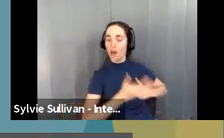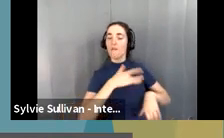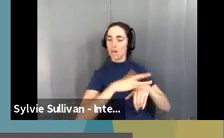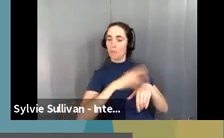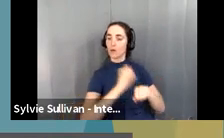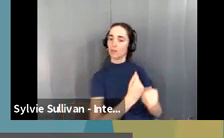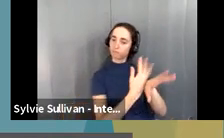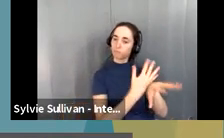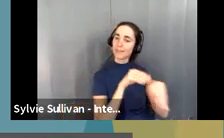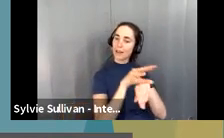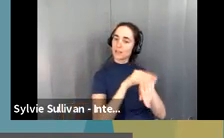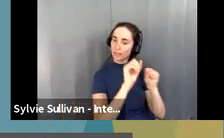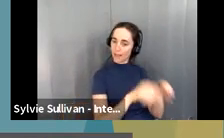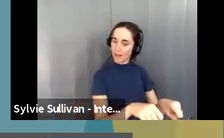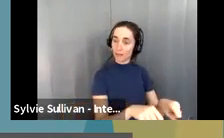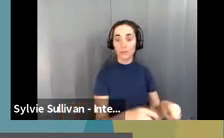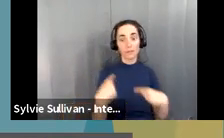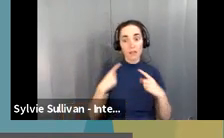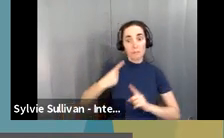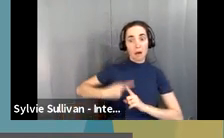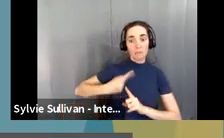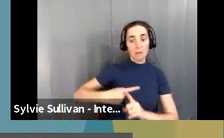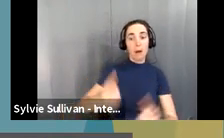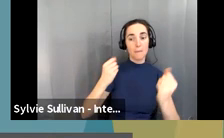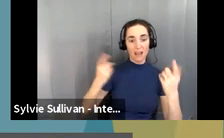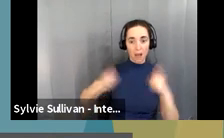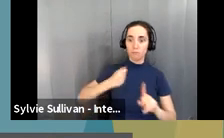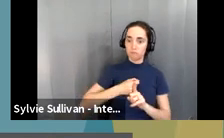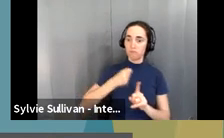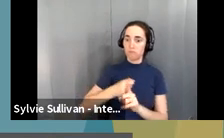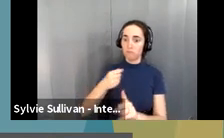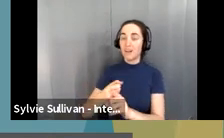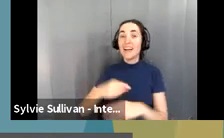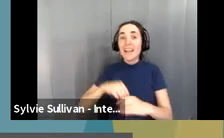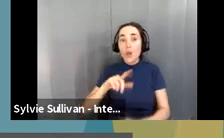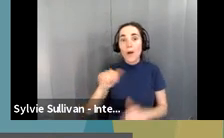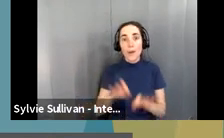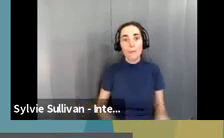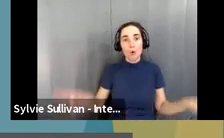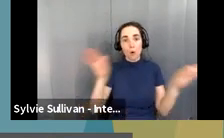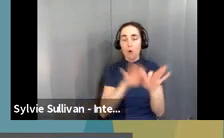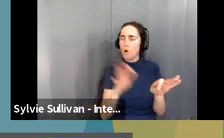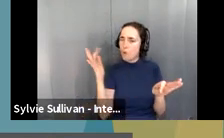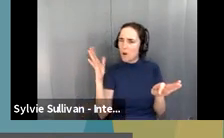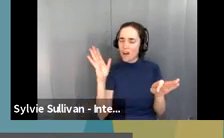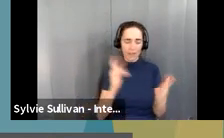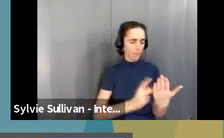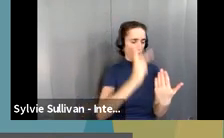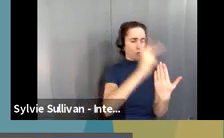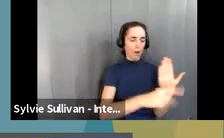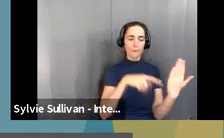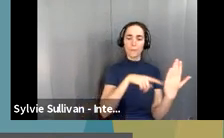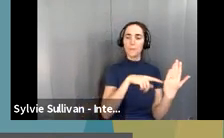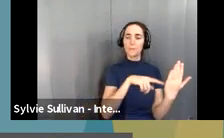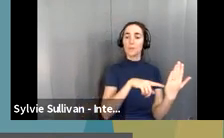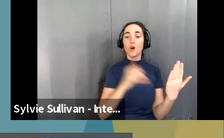in Louisiana, this is very important about the crisis counseling program because this program actually works, um, whenever we have any